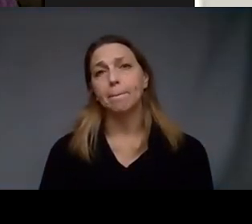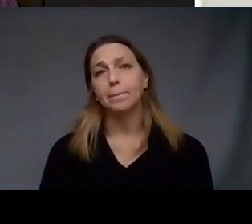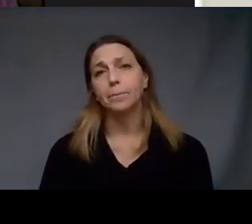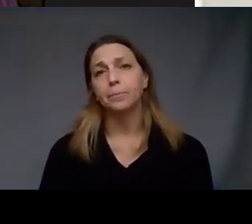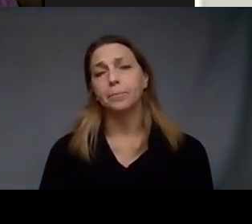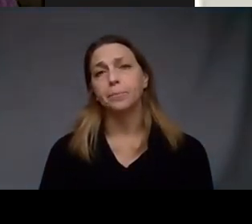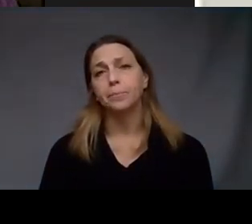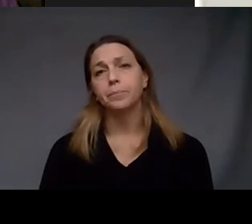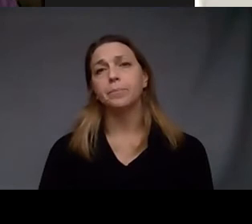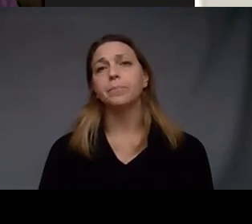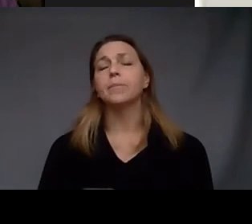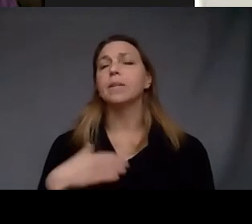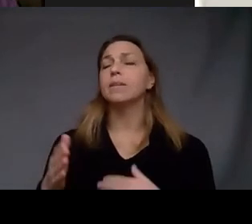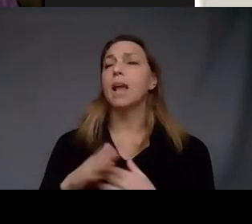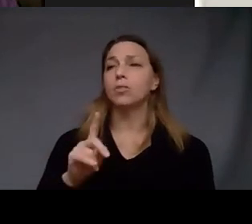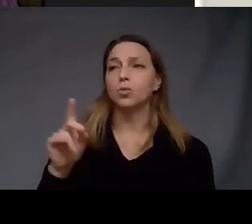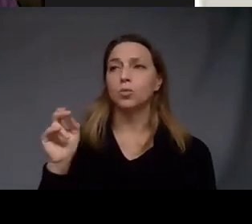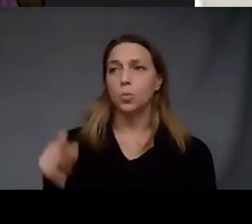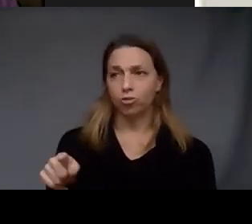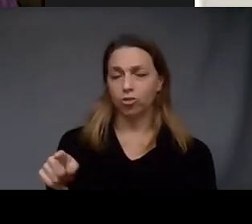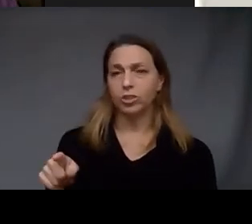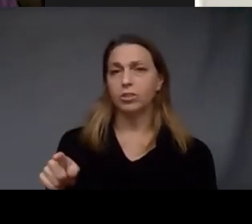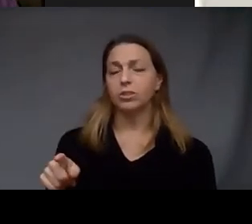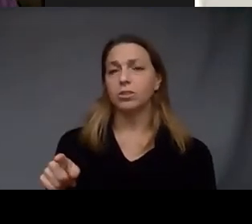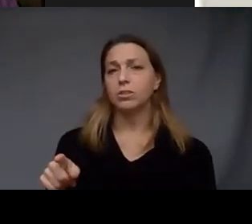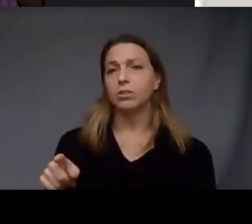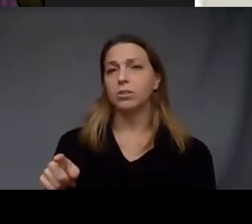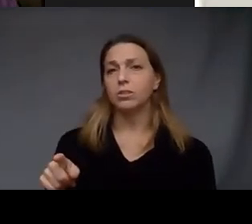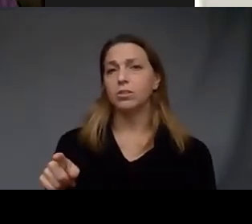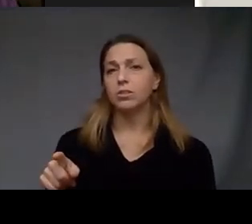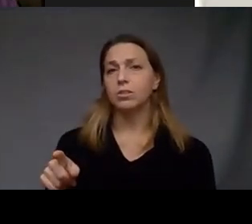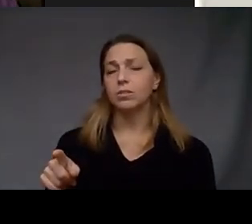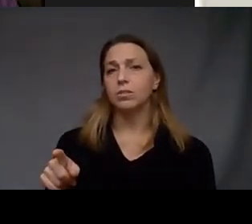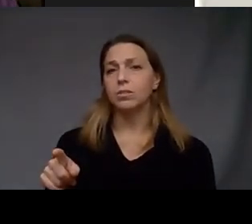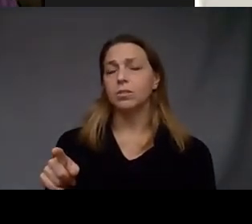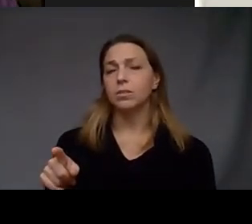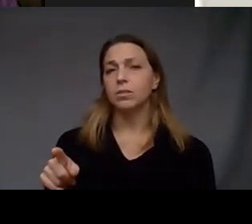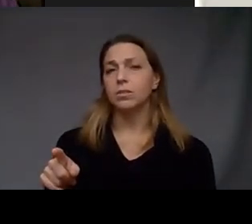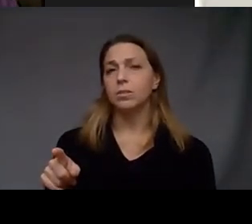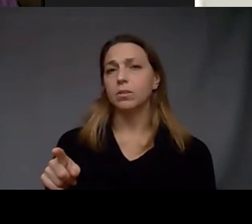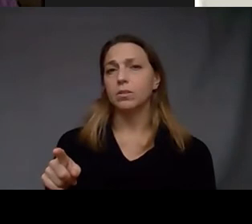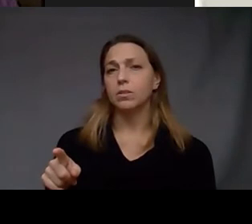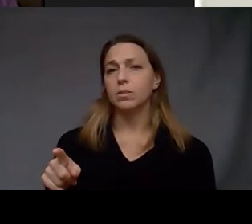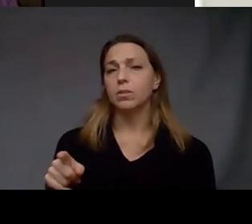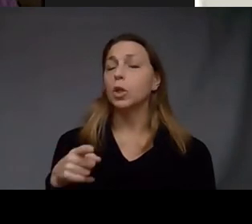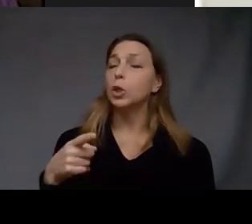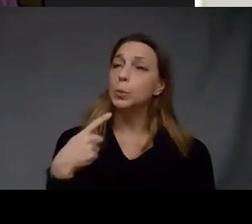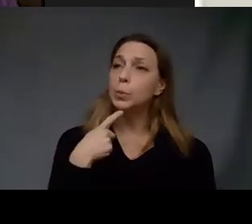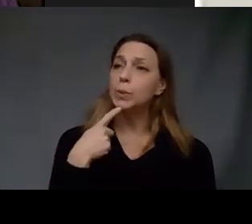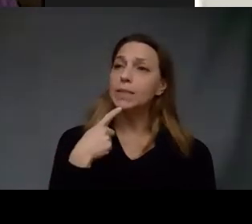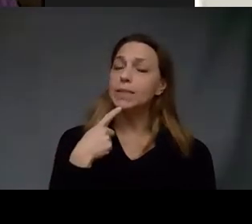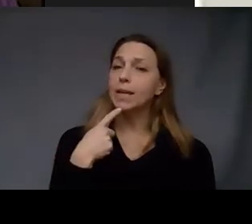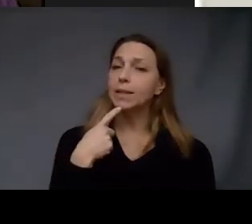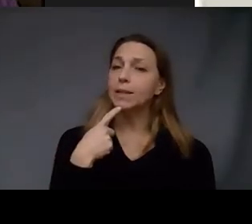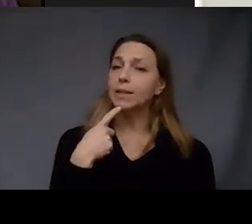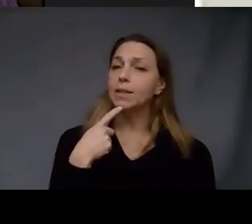our next question actually kind of leads into that well kind of the other end and it says you said as we begin that you